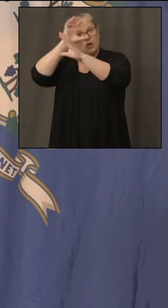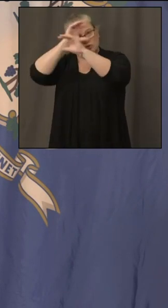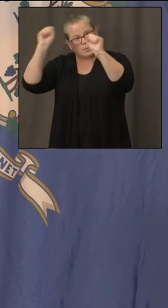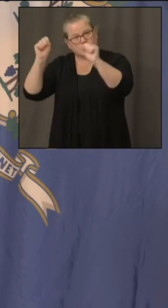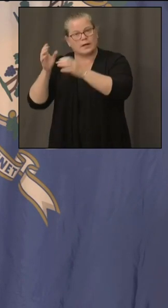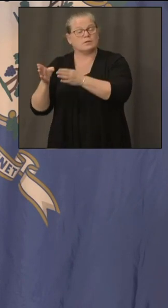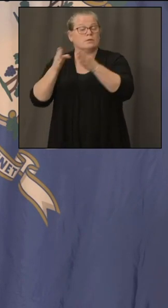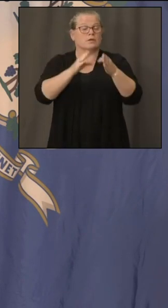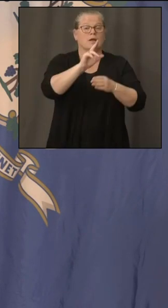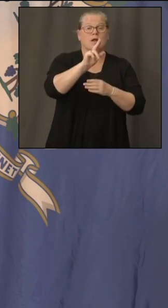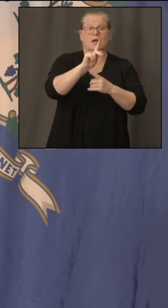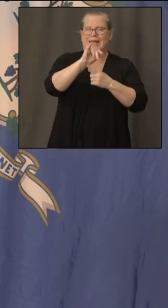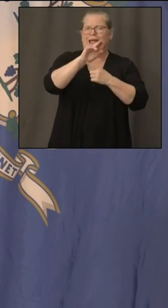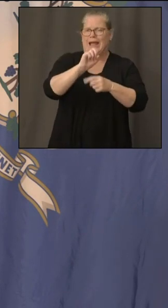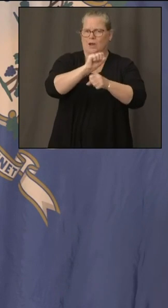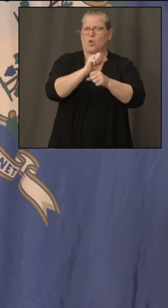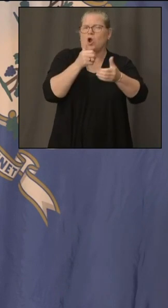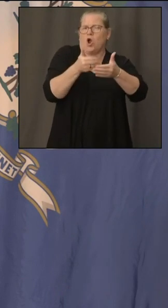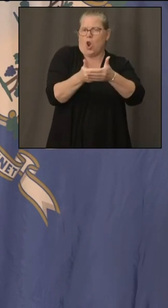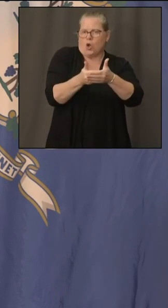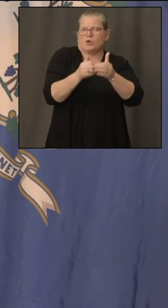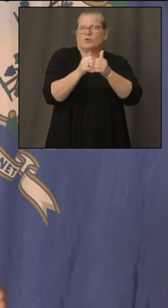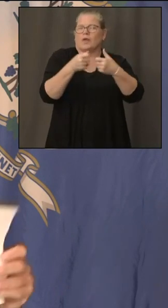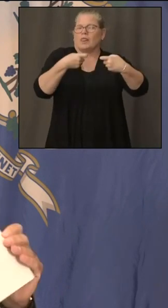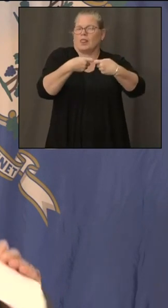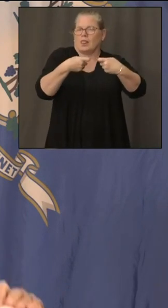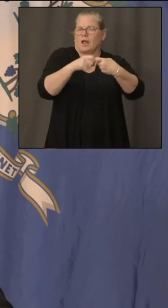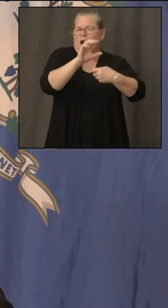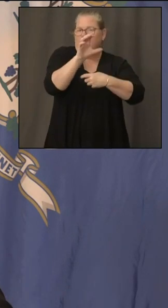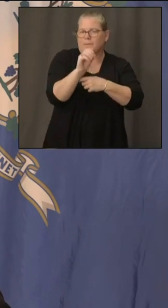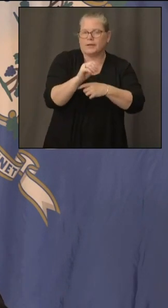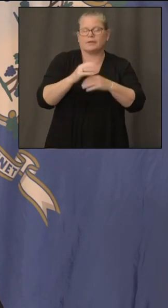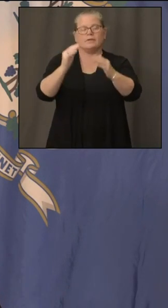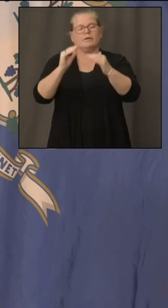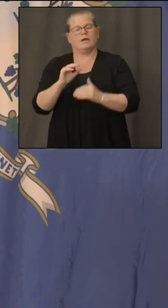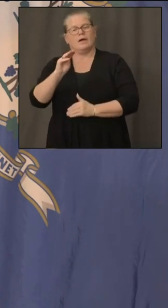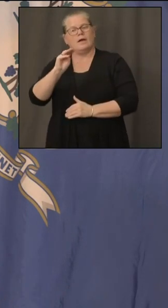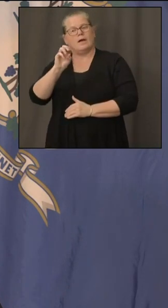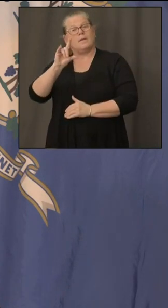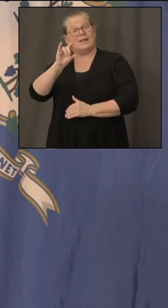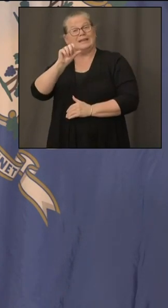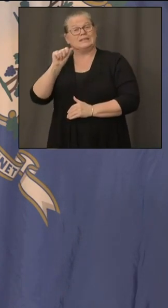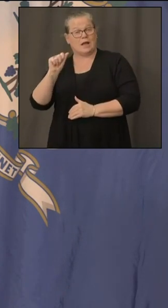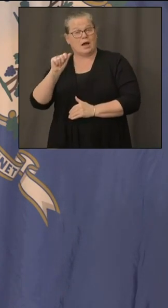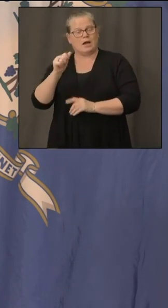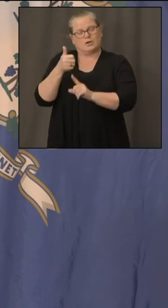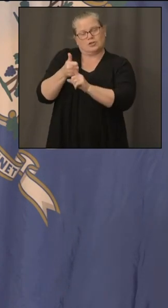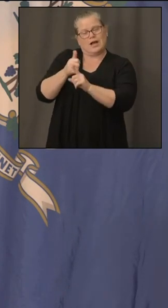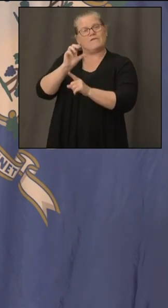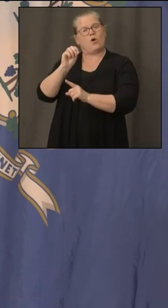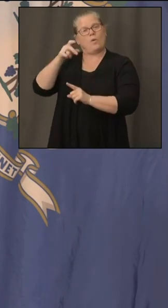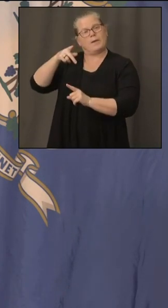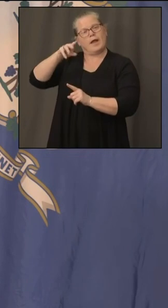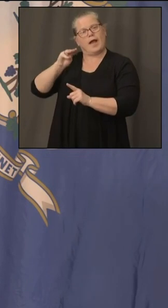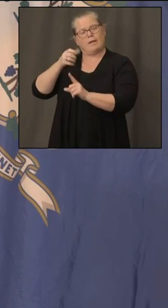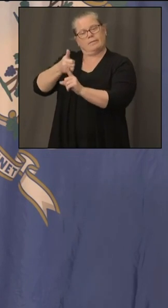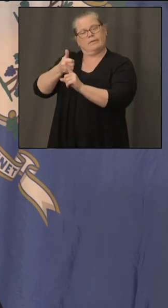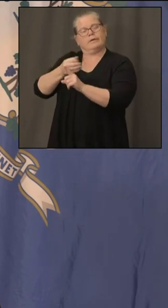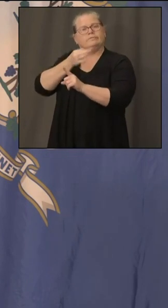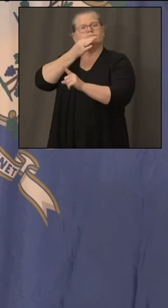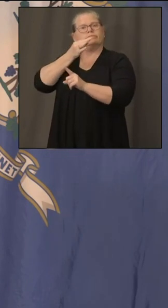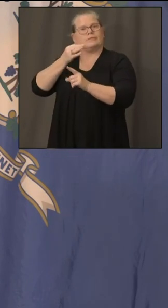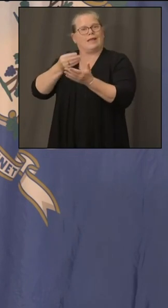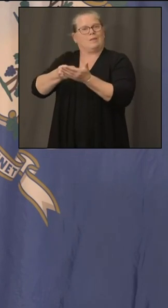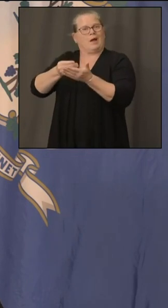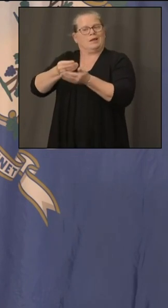closely with our utilities melissa as you know from opm has to run those numbers with miguel can give more context and